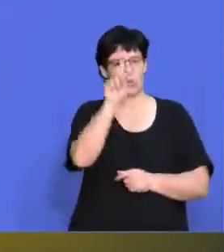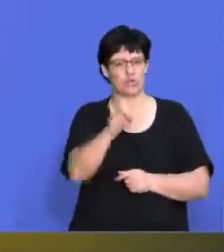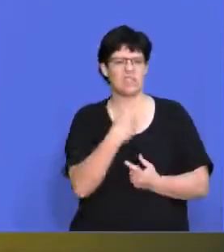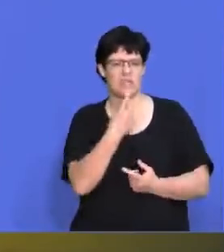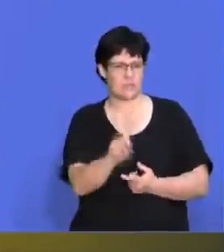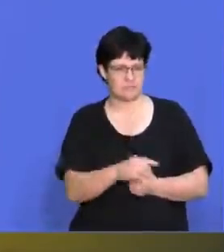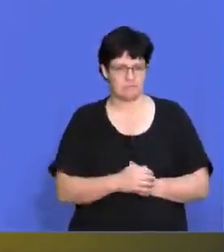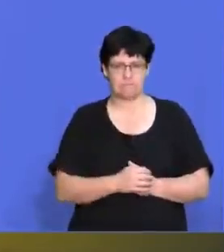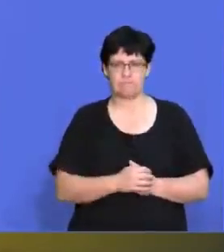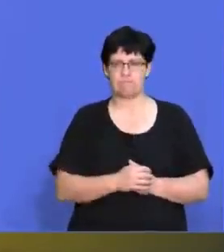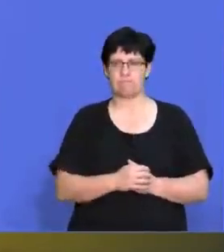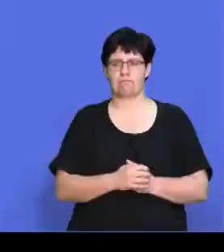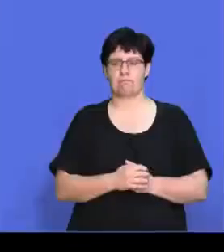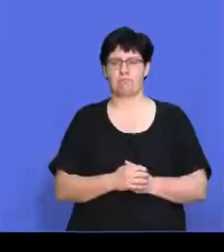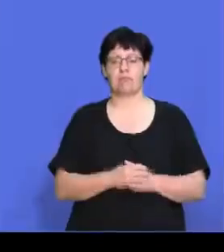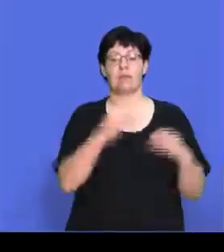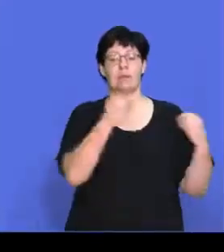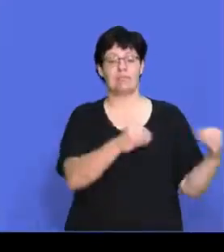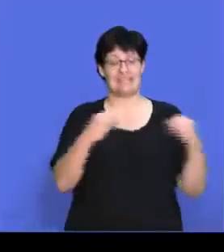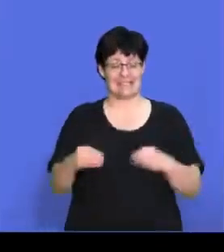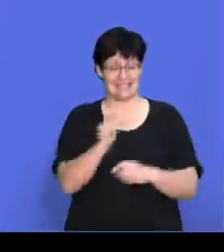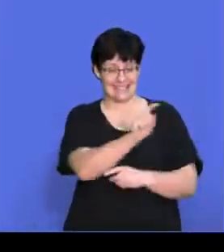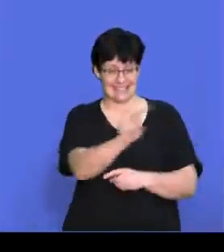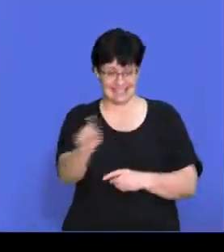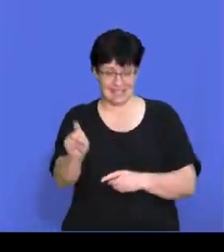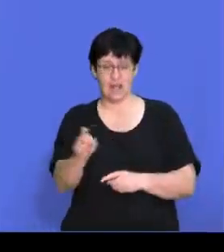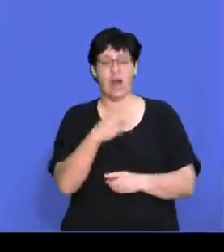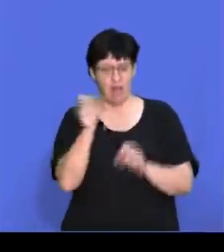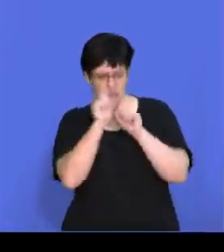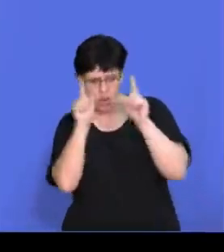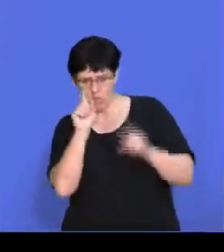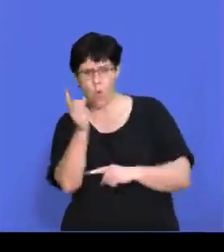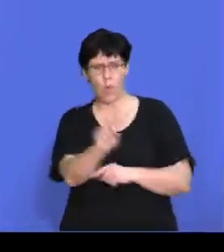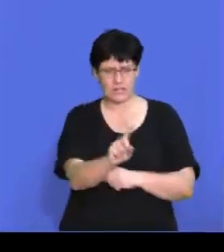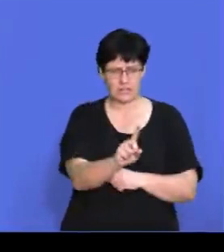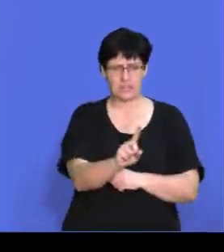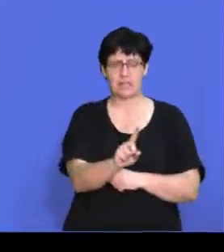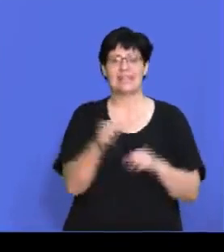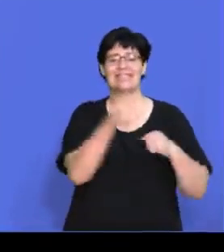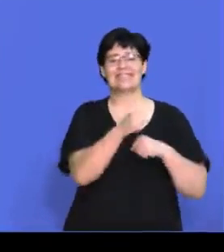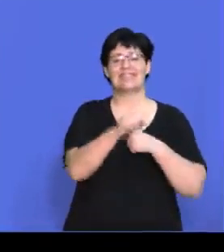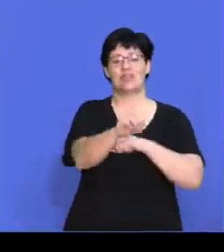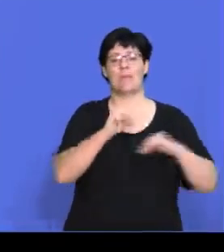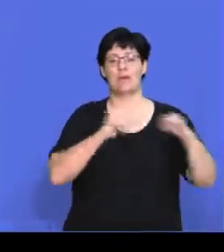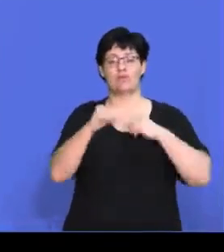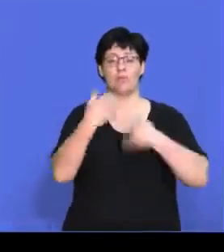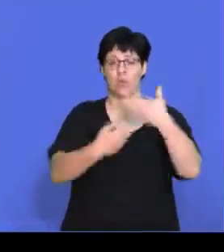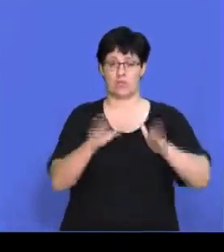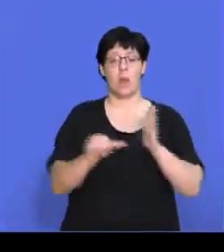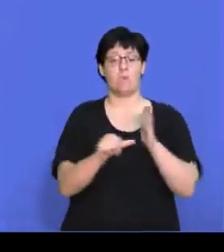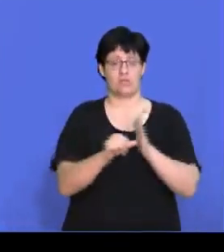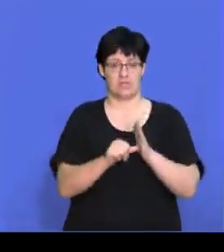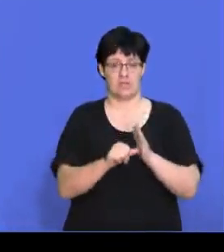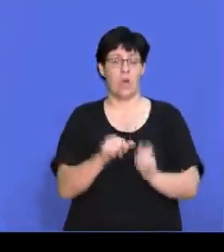the question has in store for us. So businesses realise the importance of strategic management